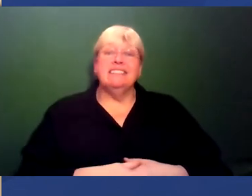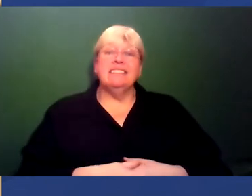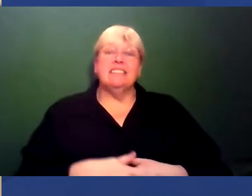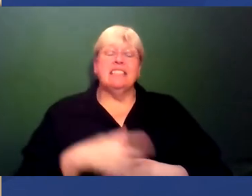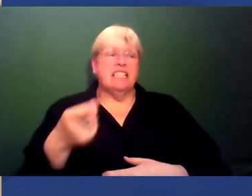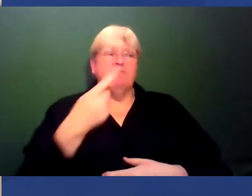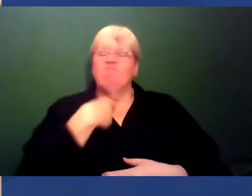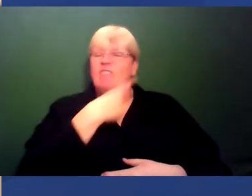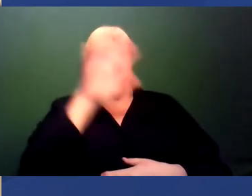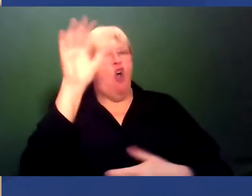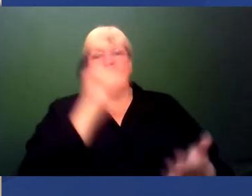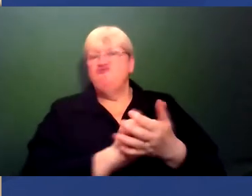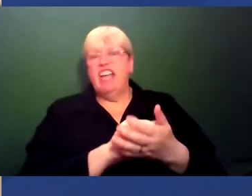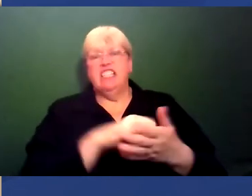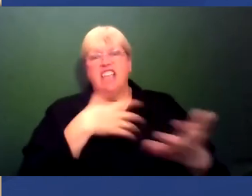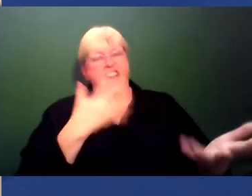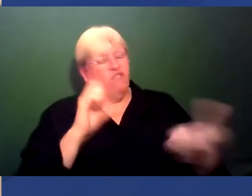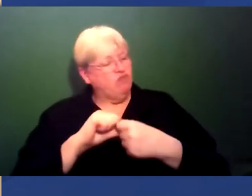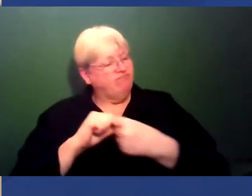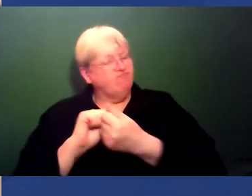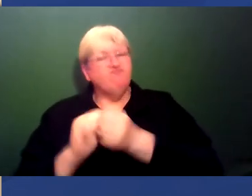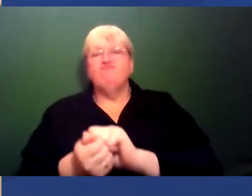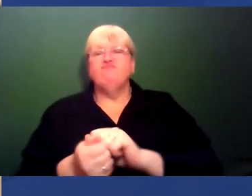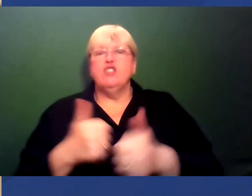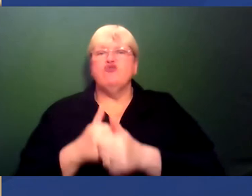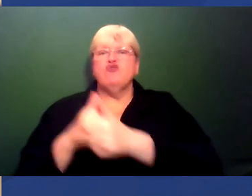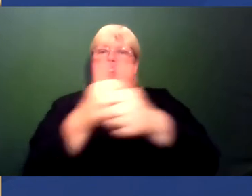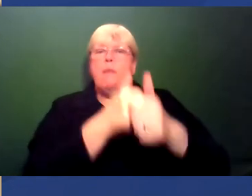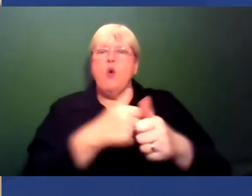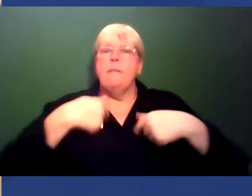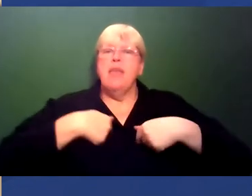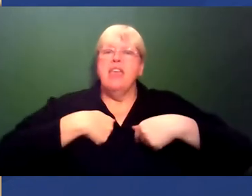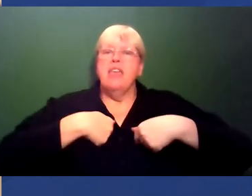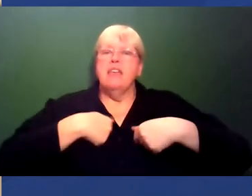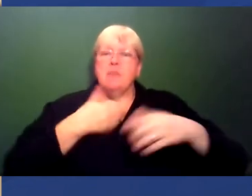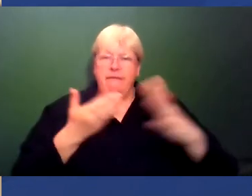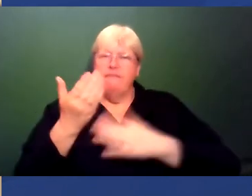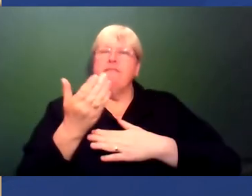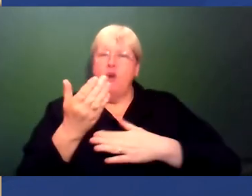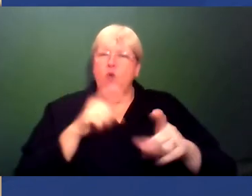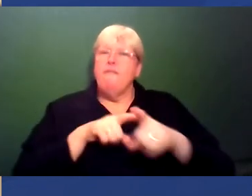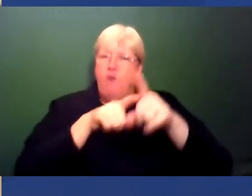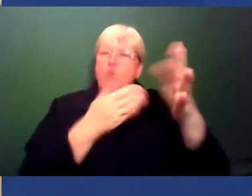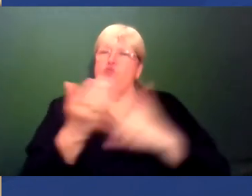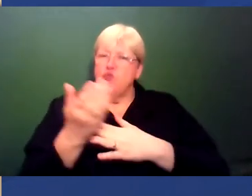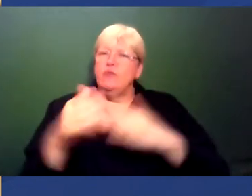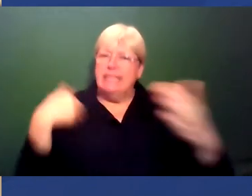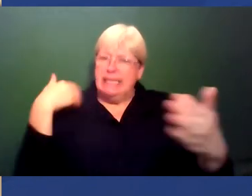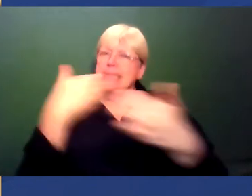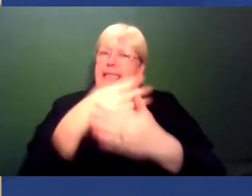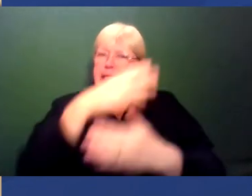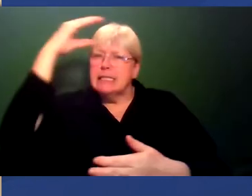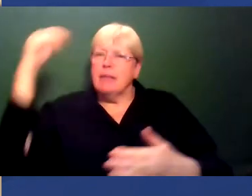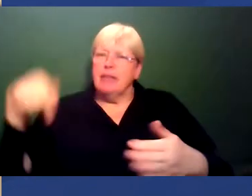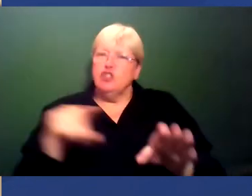this is how we're going to show our allyship and they followed that through as well since the summer since early this year so I